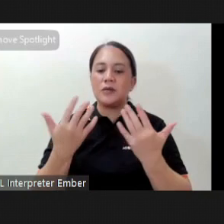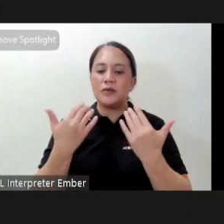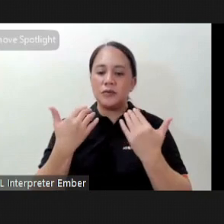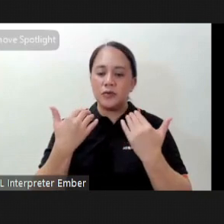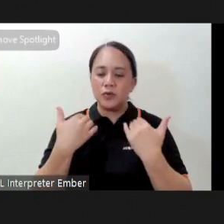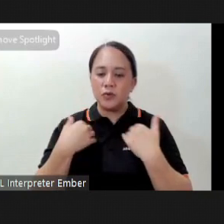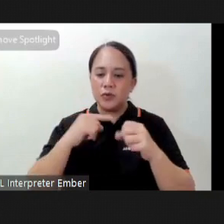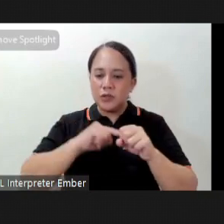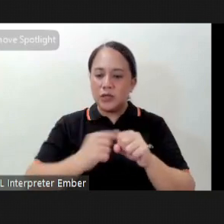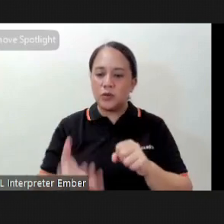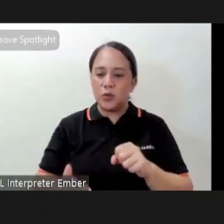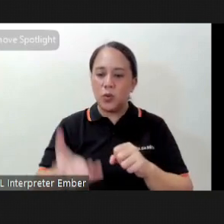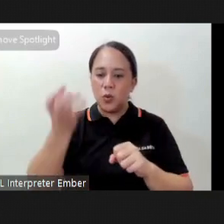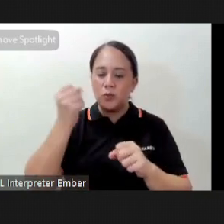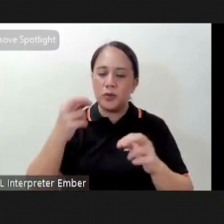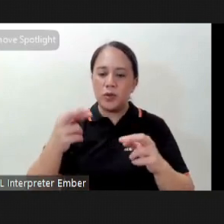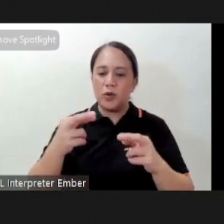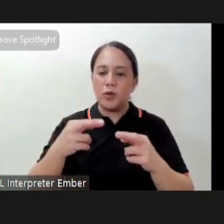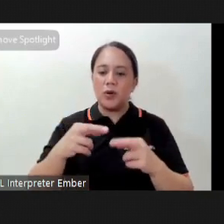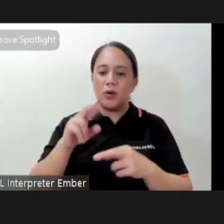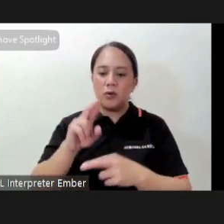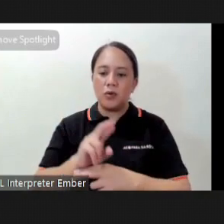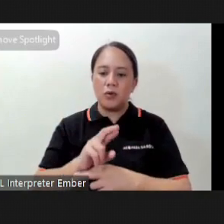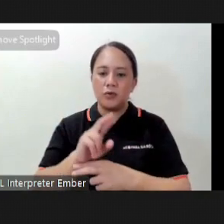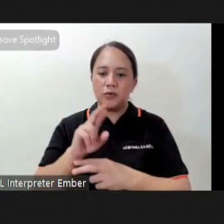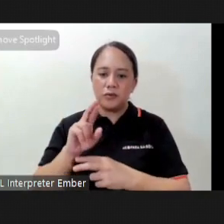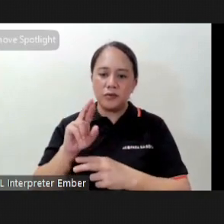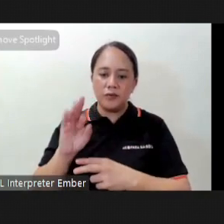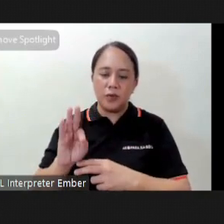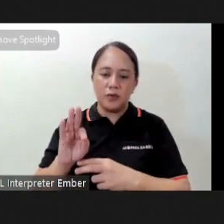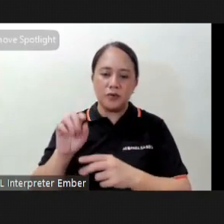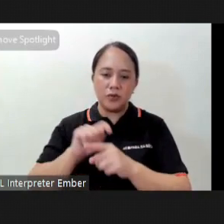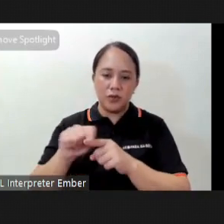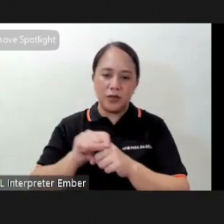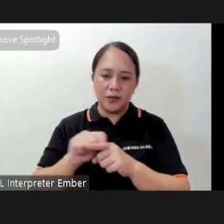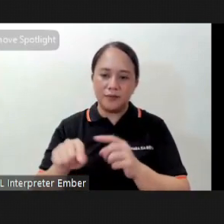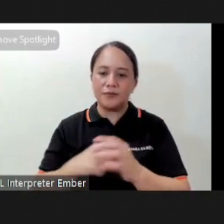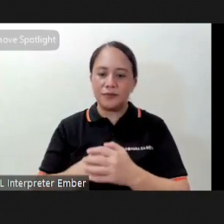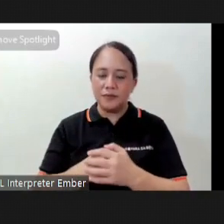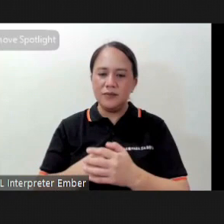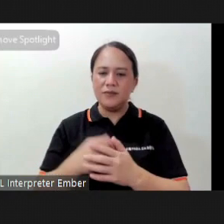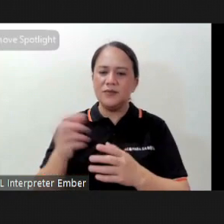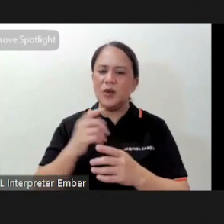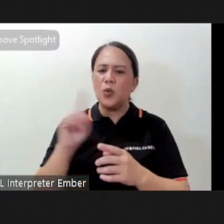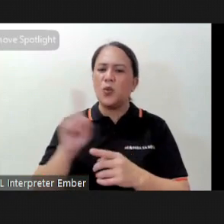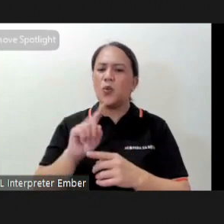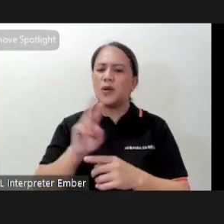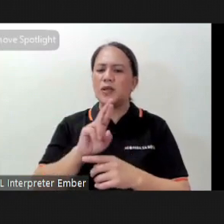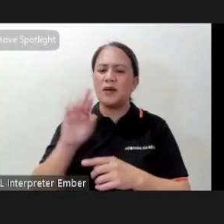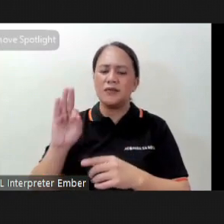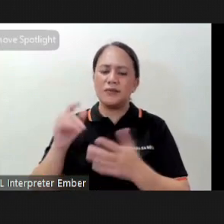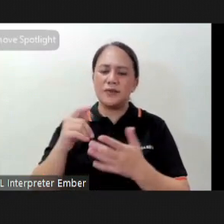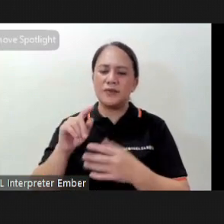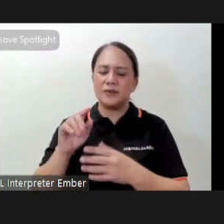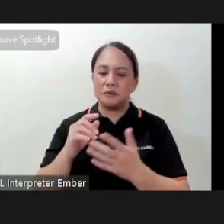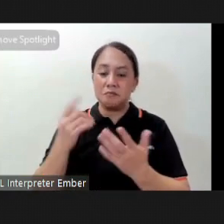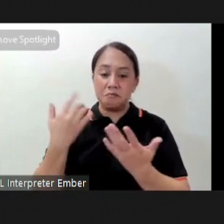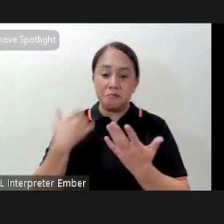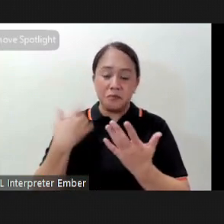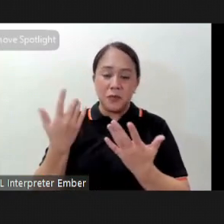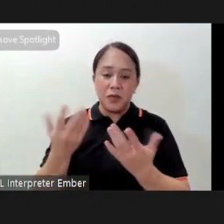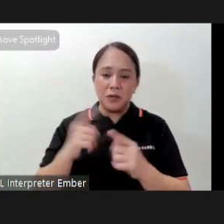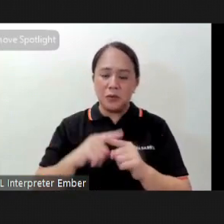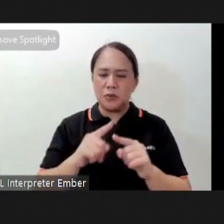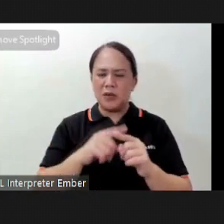them to start their own rope flow journey so what is rope flow exactly for many people it is very